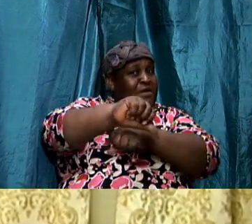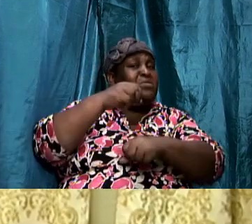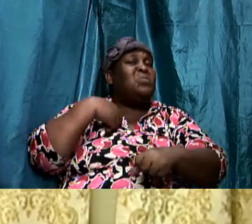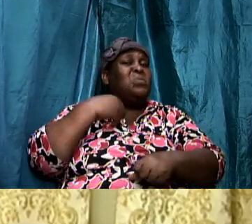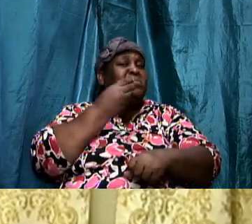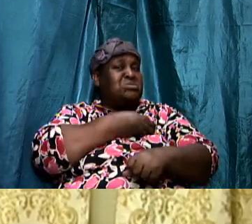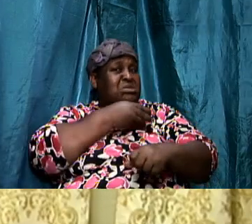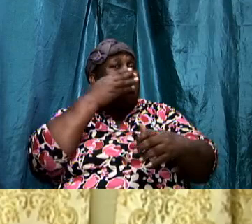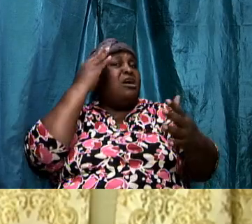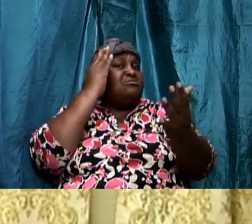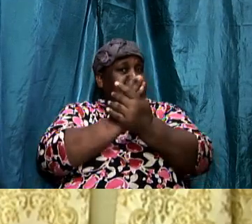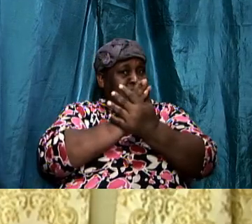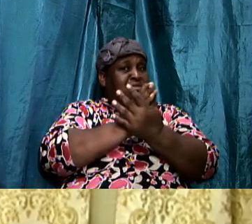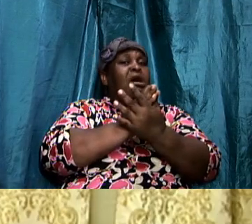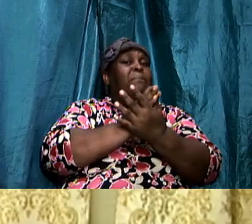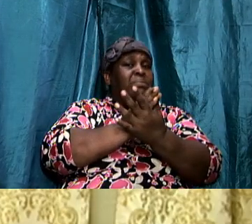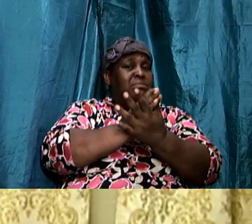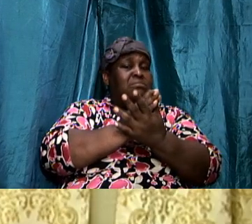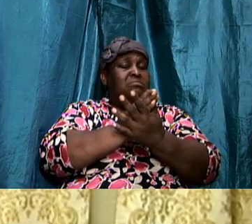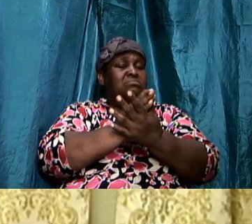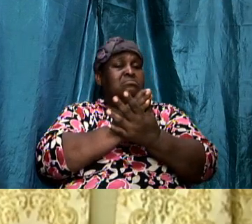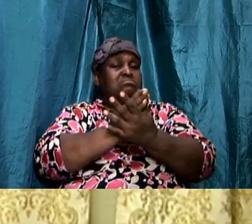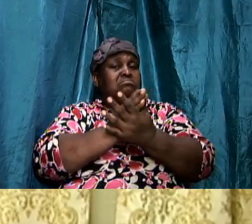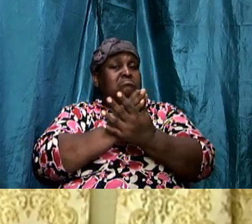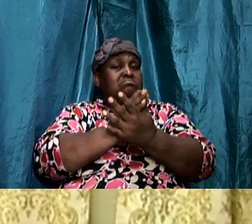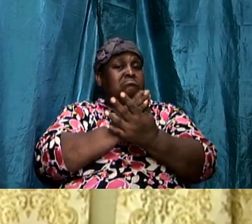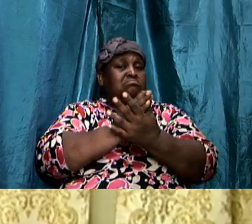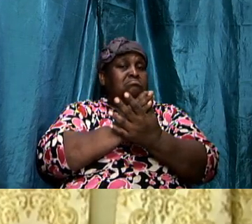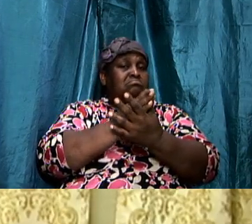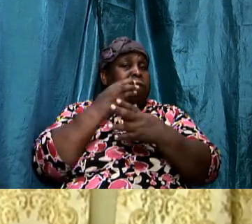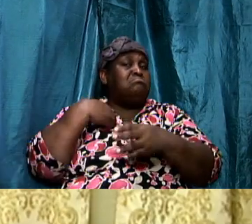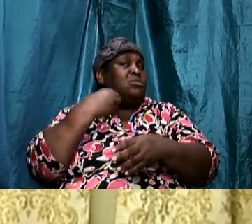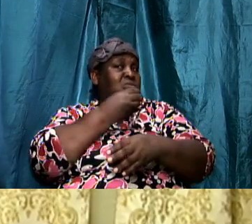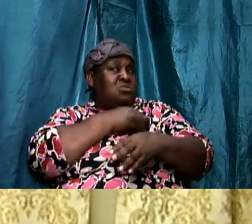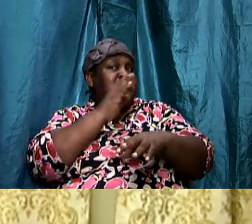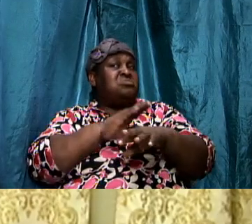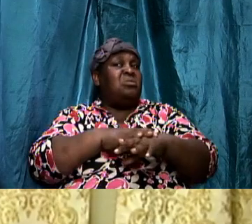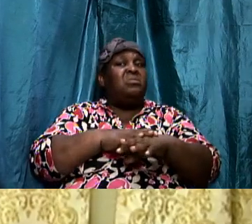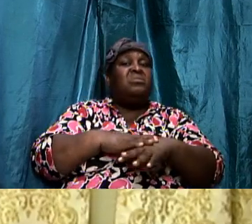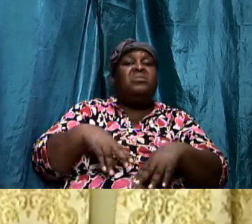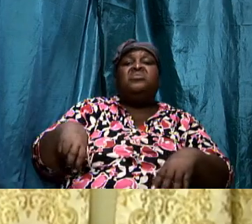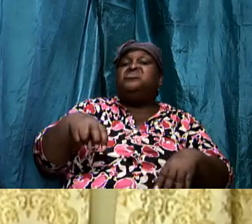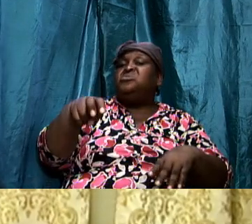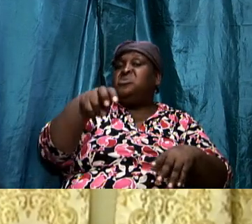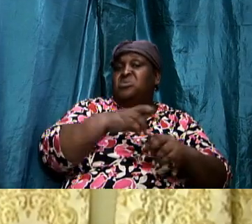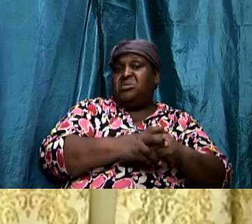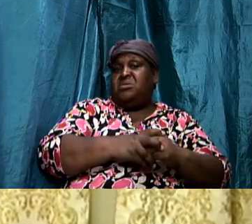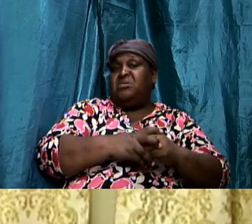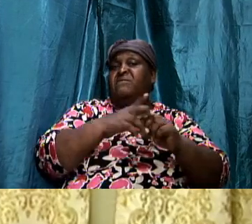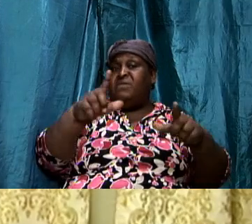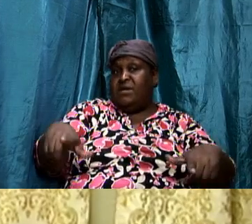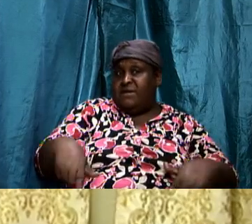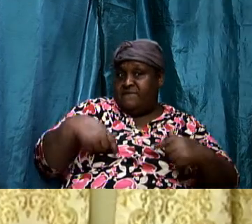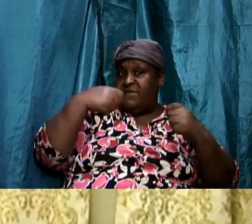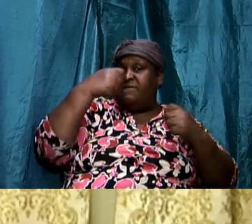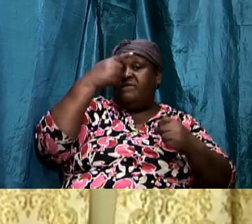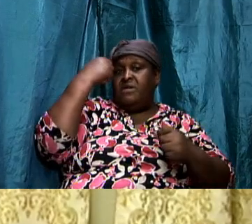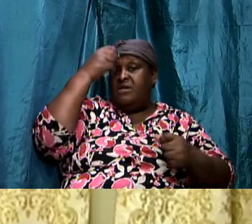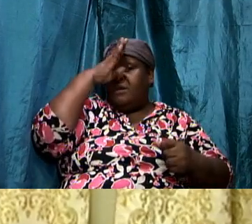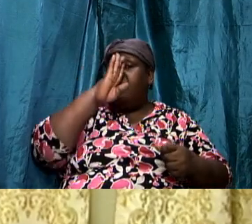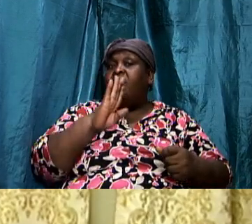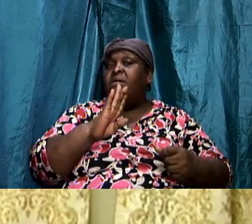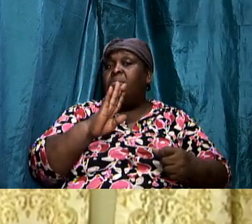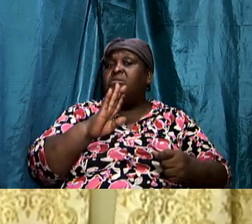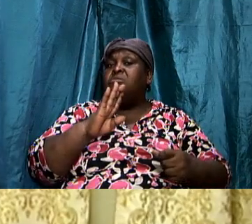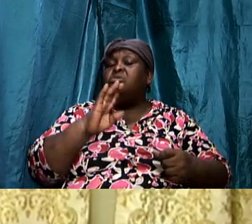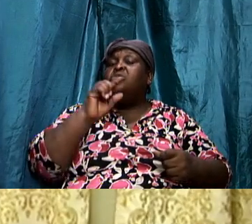to stop us on our way he knows but then you and I should know that